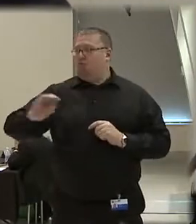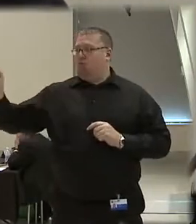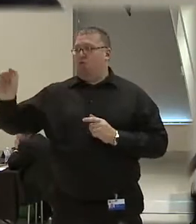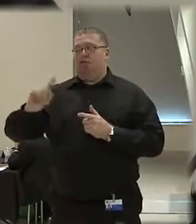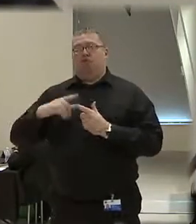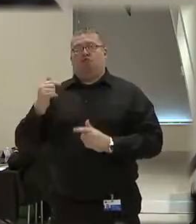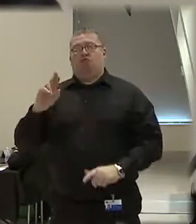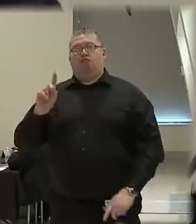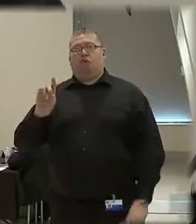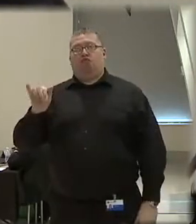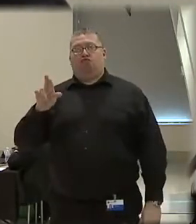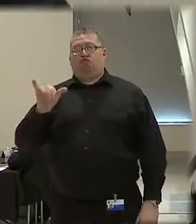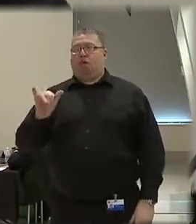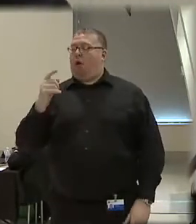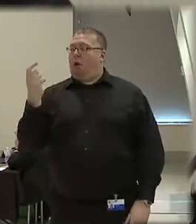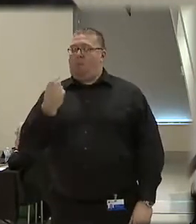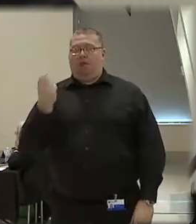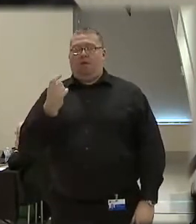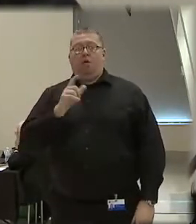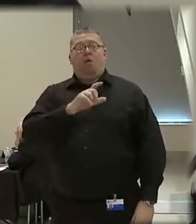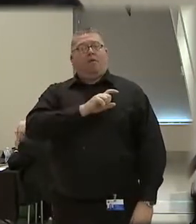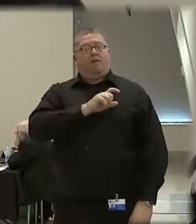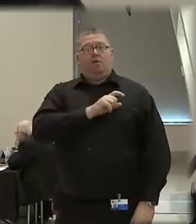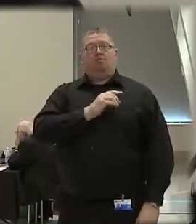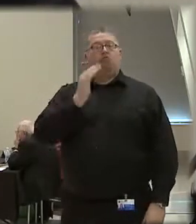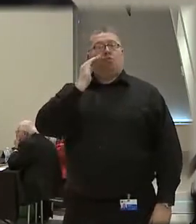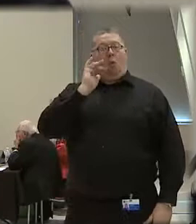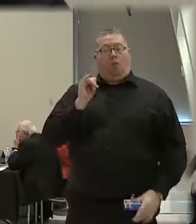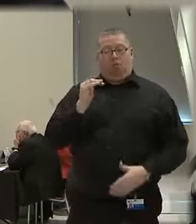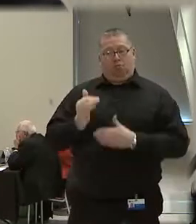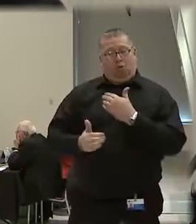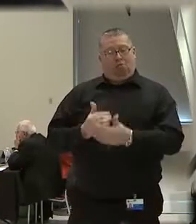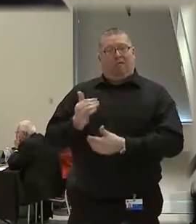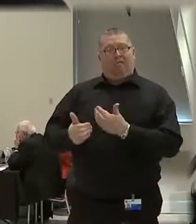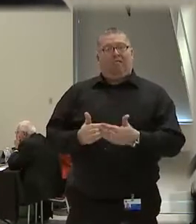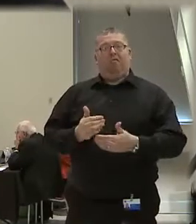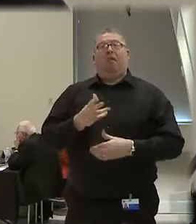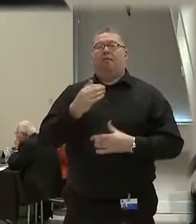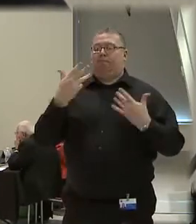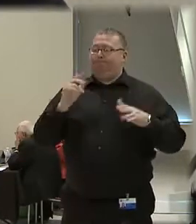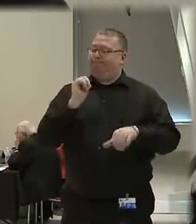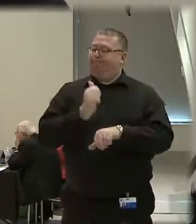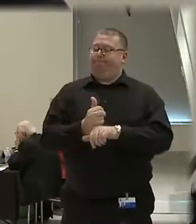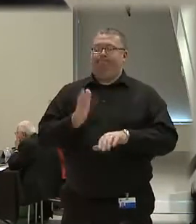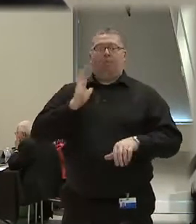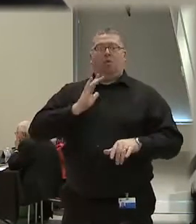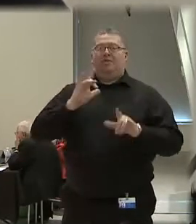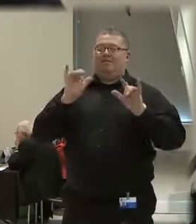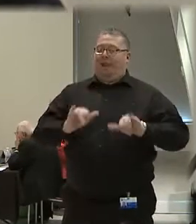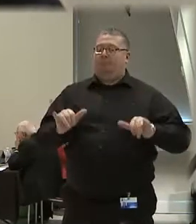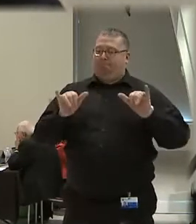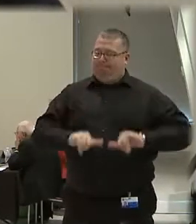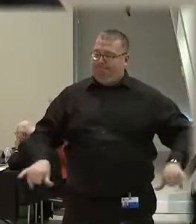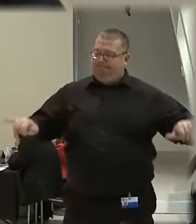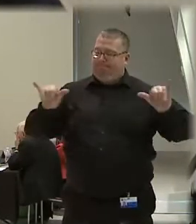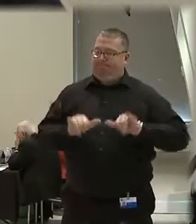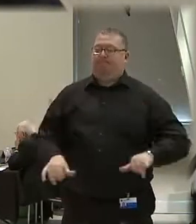It's presented to the grand jury. The officers know the process. It is well established. It is the same every time.